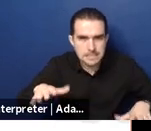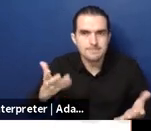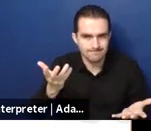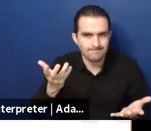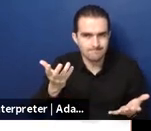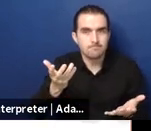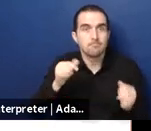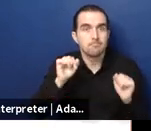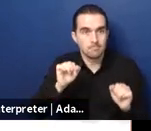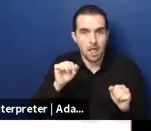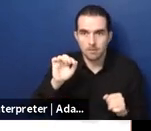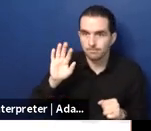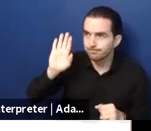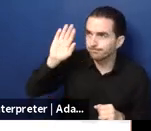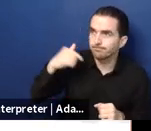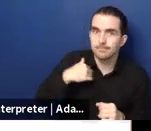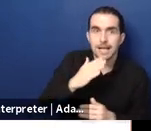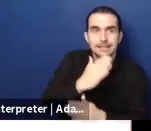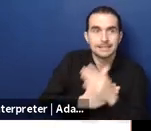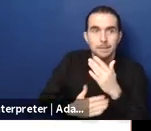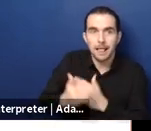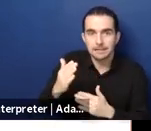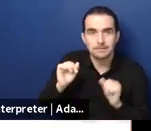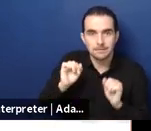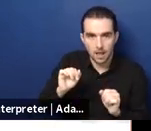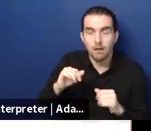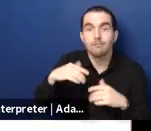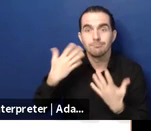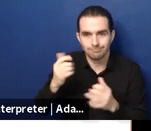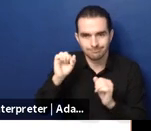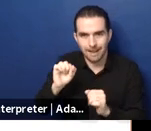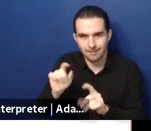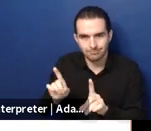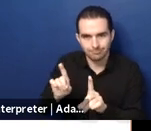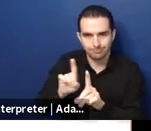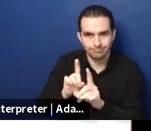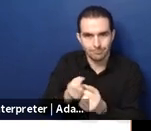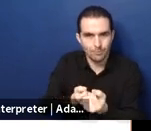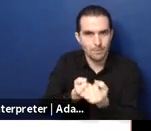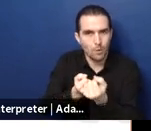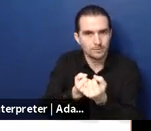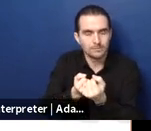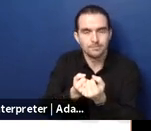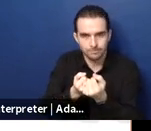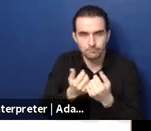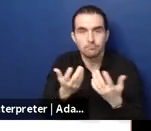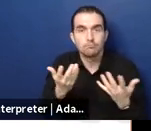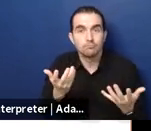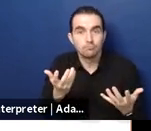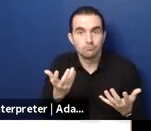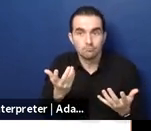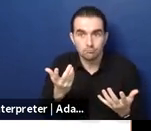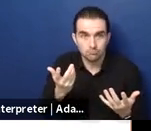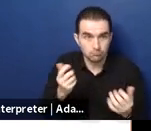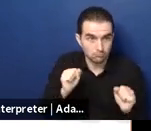um we have spotted some of them already so the first challenge is that the district this is what we are afraid of uh